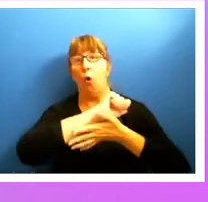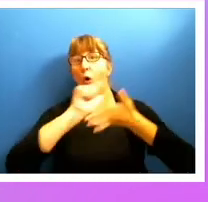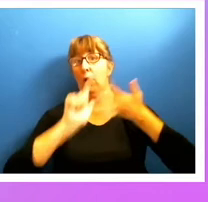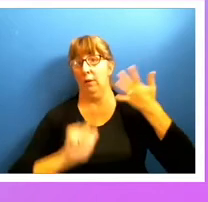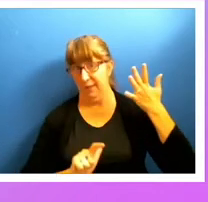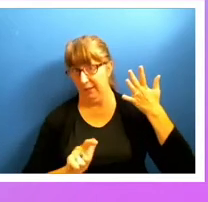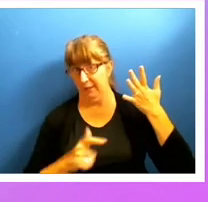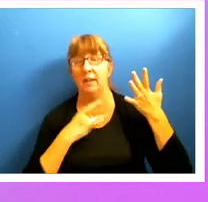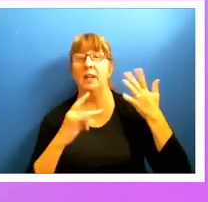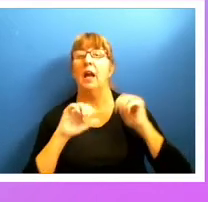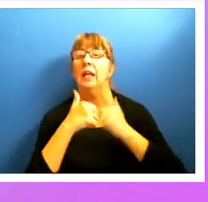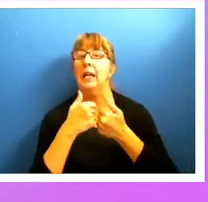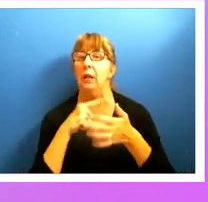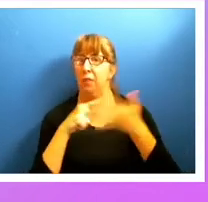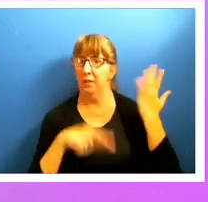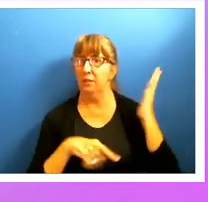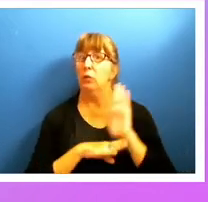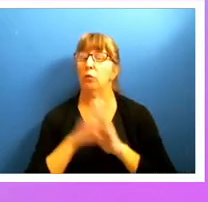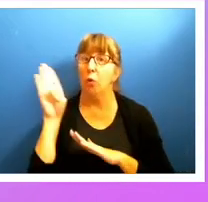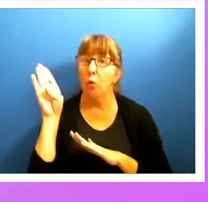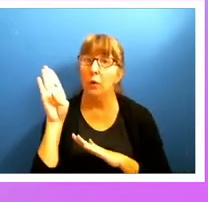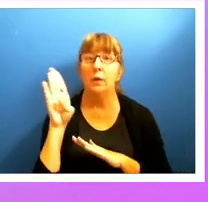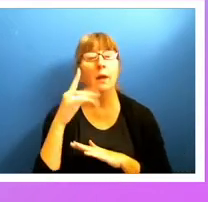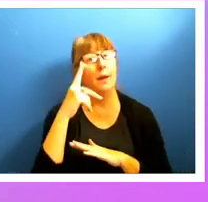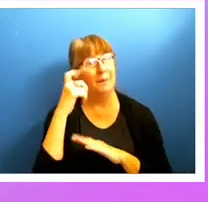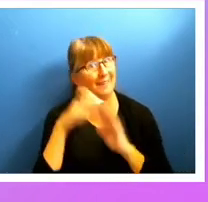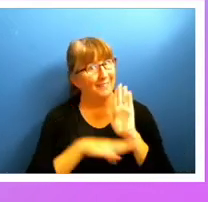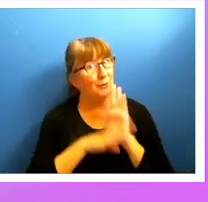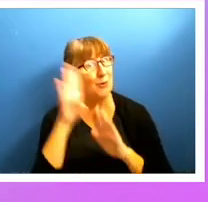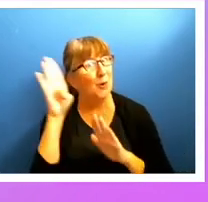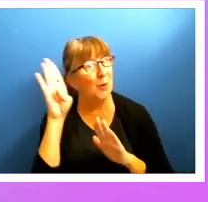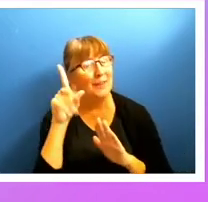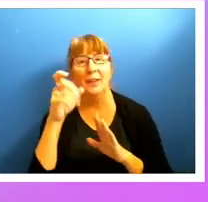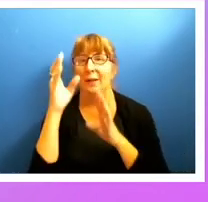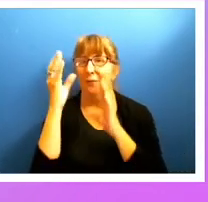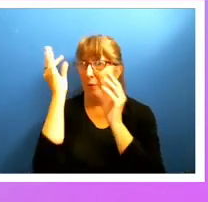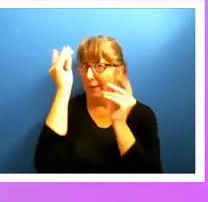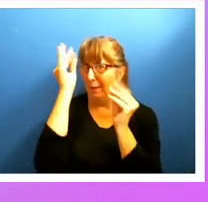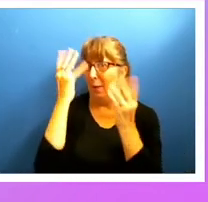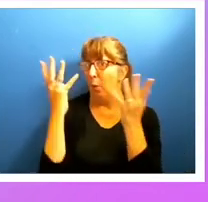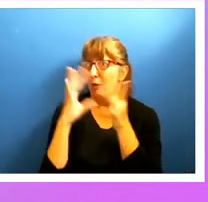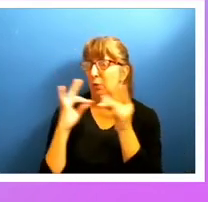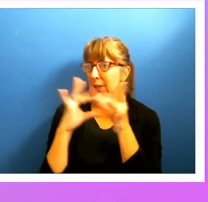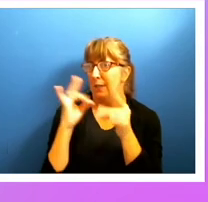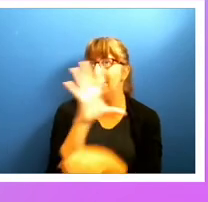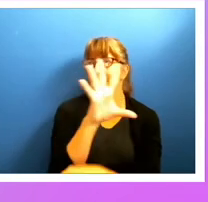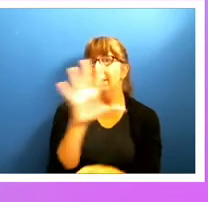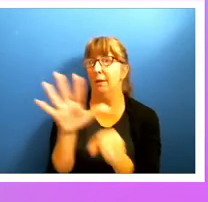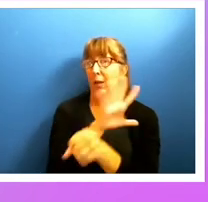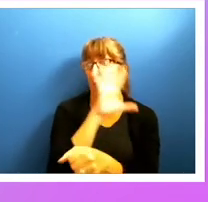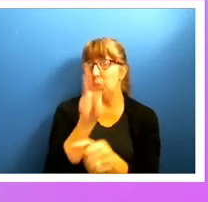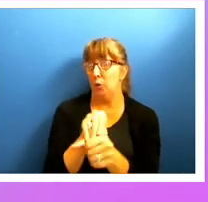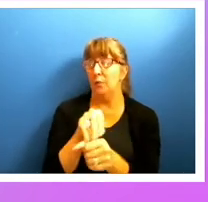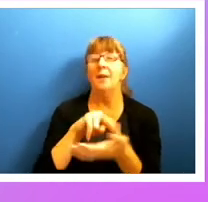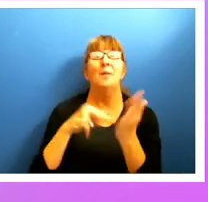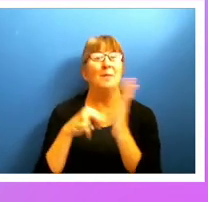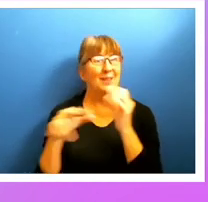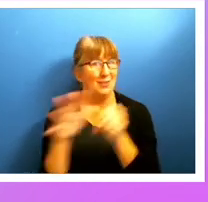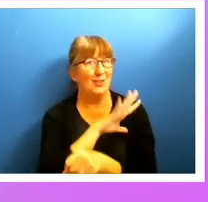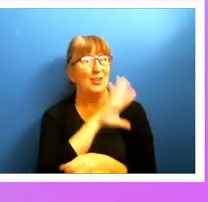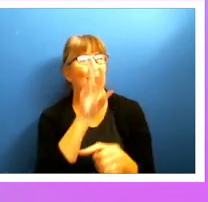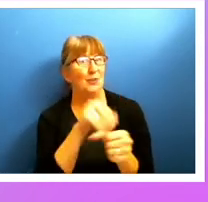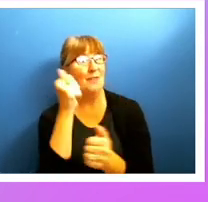really like the way this is growing. But again, because it's growing, you have to think about what you're saying. being inclusive means you're inclusive of everyone.